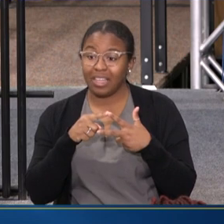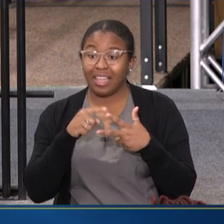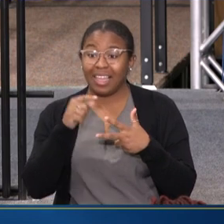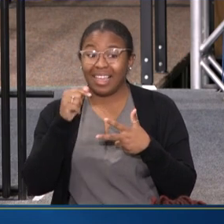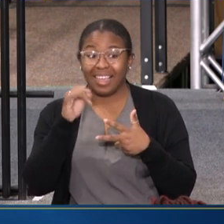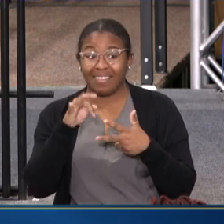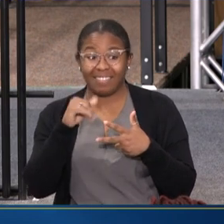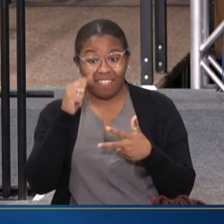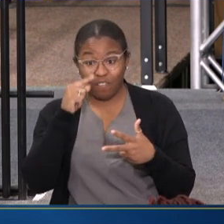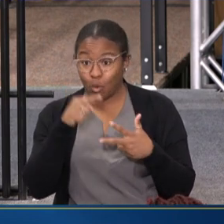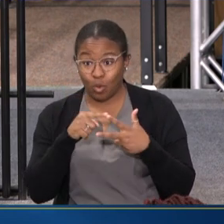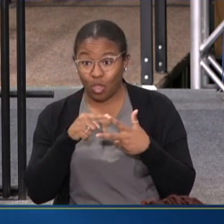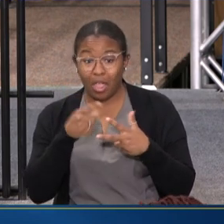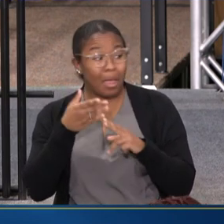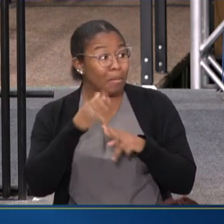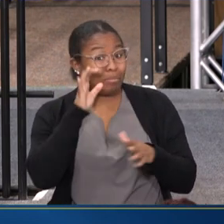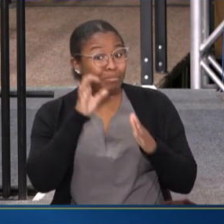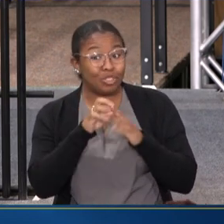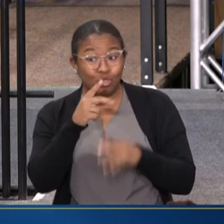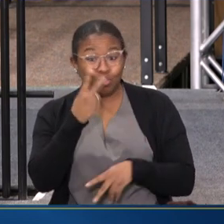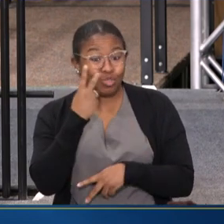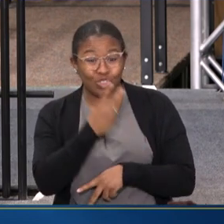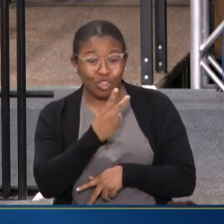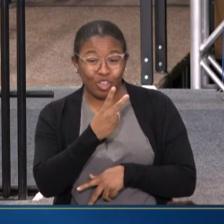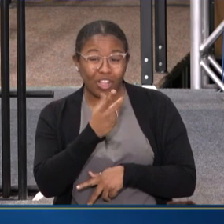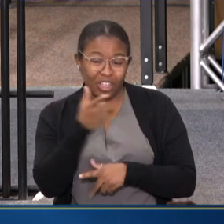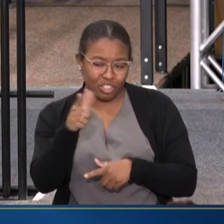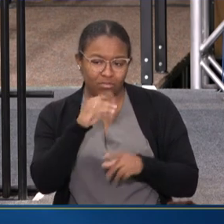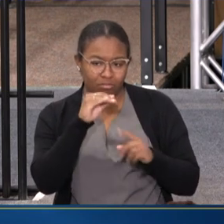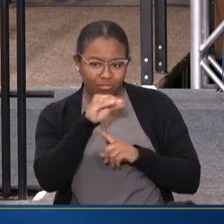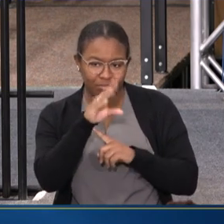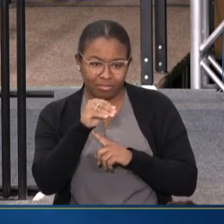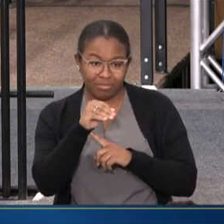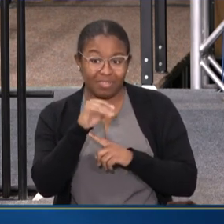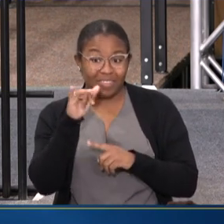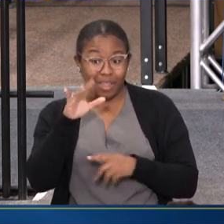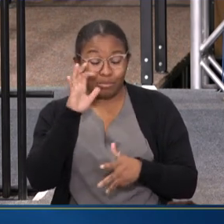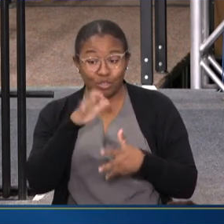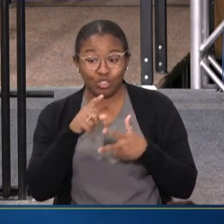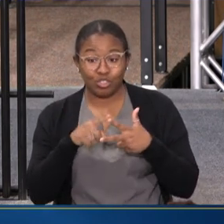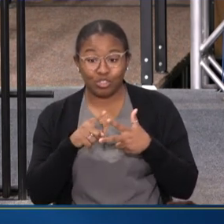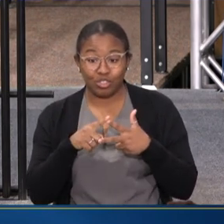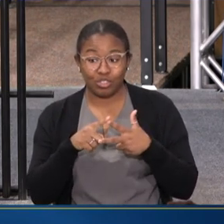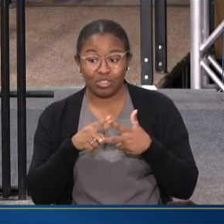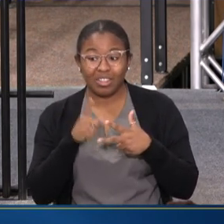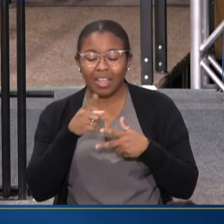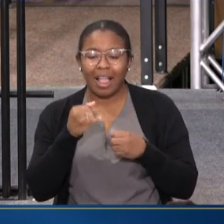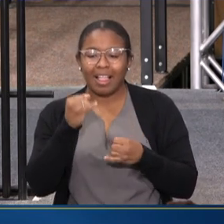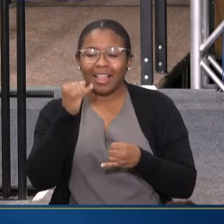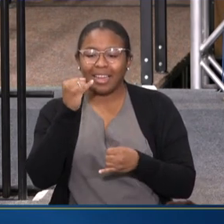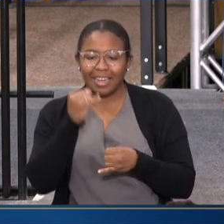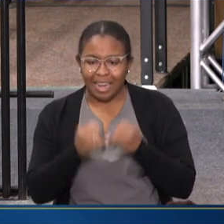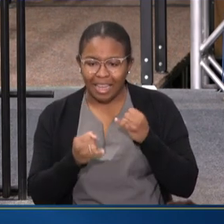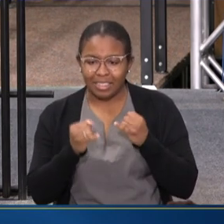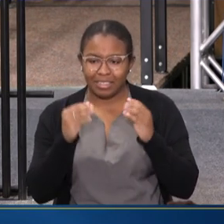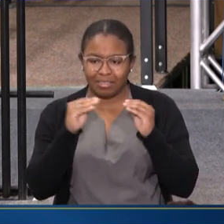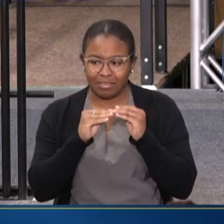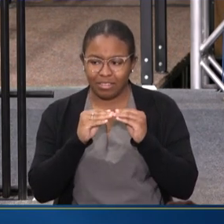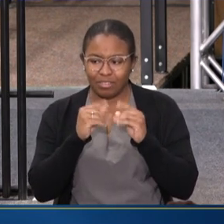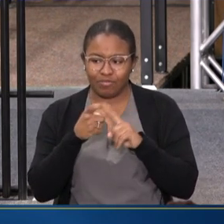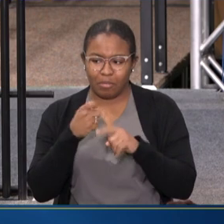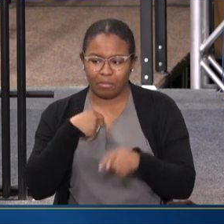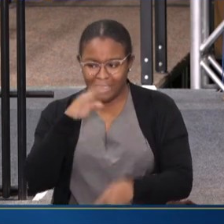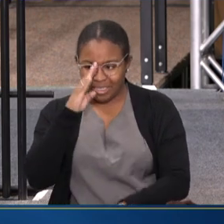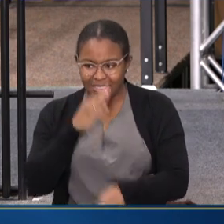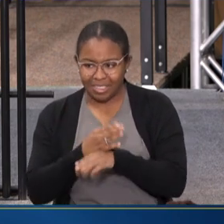PICTURE THAT YOU SAW WOULD NOT HAVE BEEN POSSIBLE. AND THAT PICTURE IS THE LAST KISS I GOT FROM